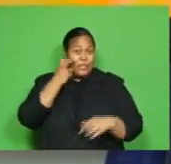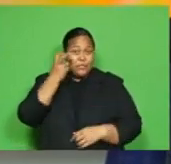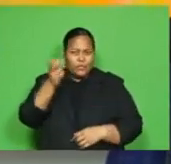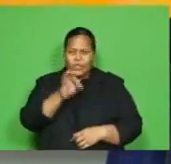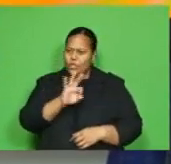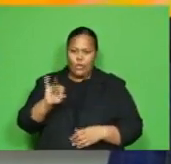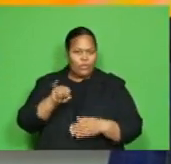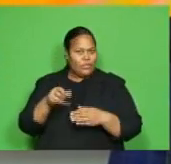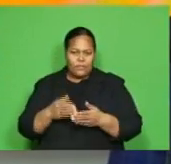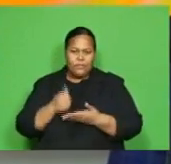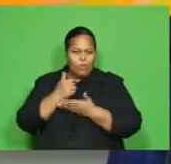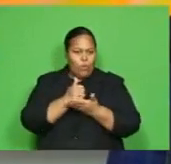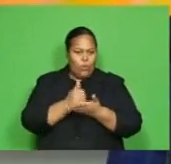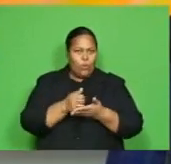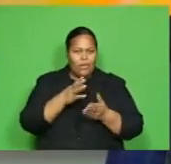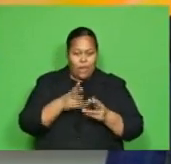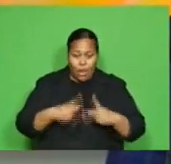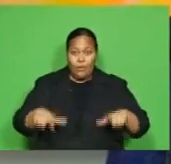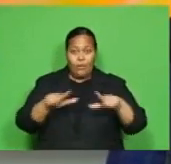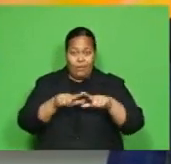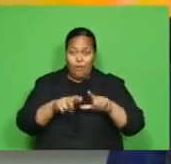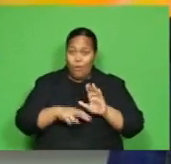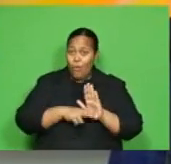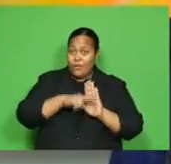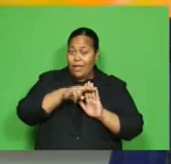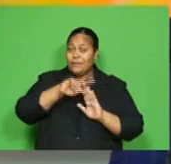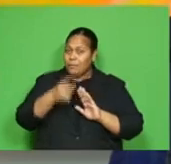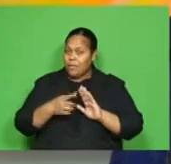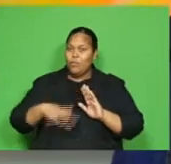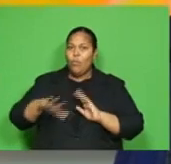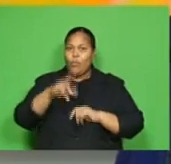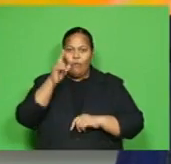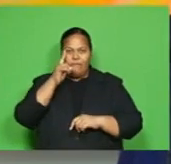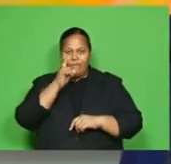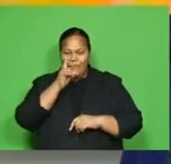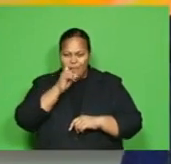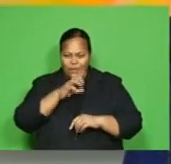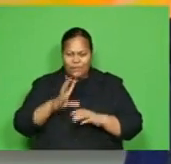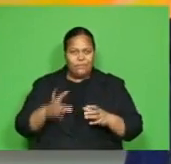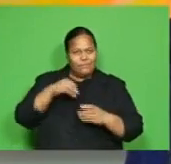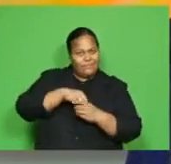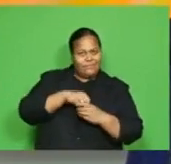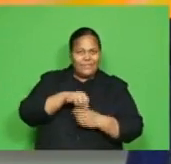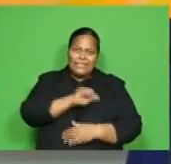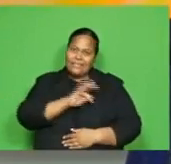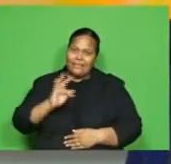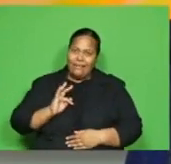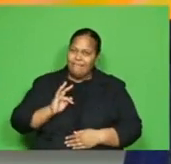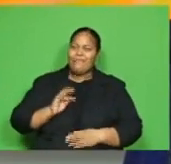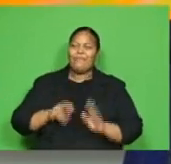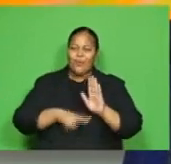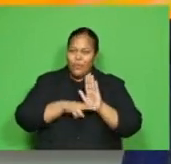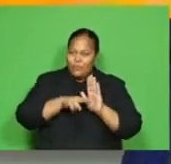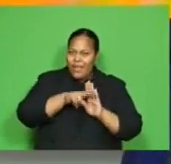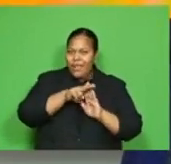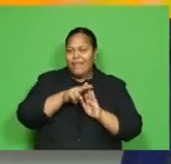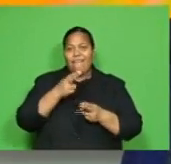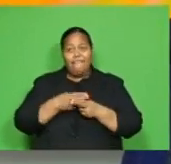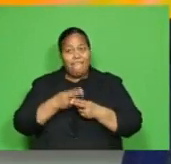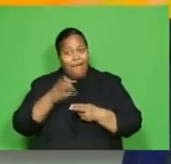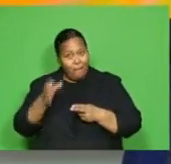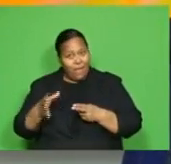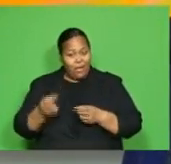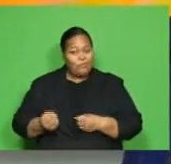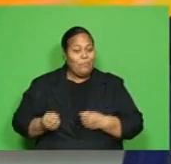hotels, but Fijians associated with the industry. The staff of the hotel, the farmers who supply